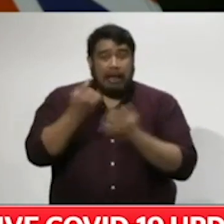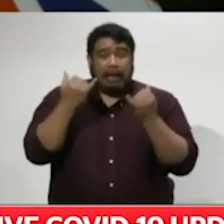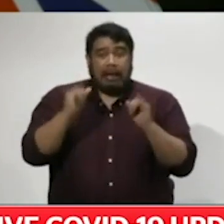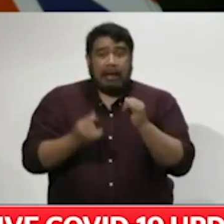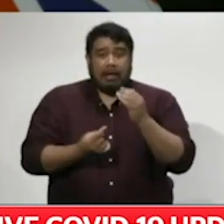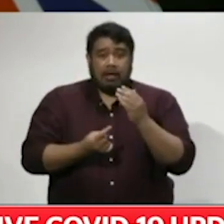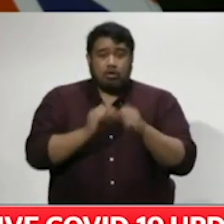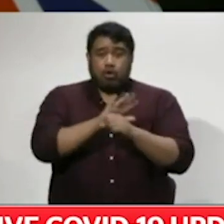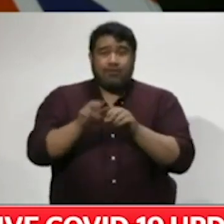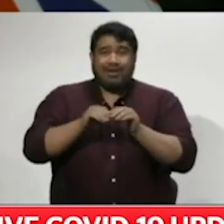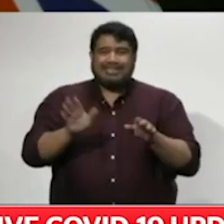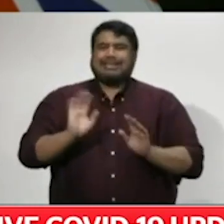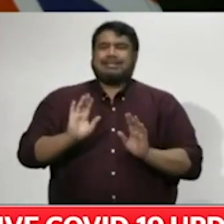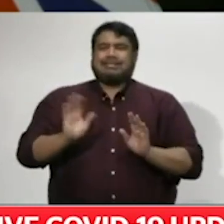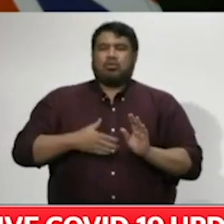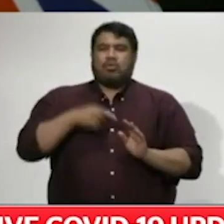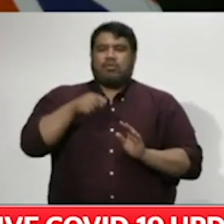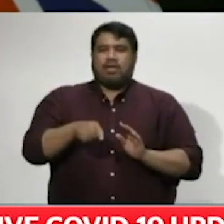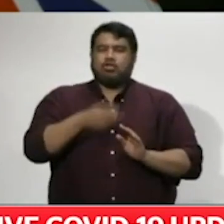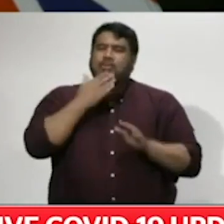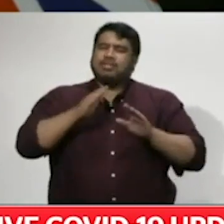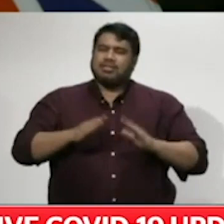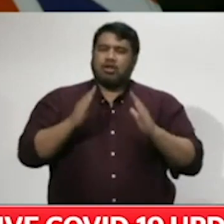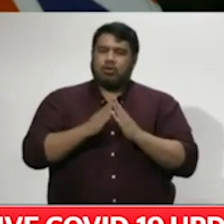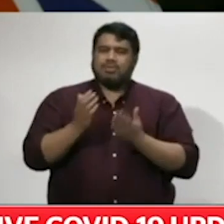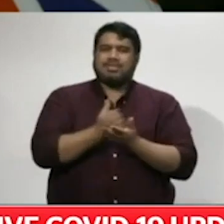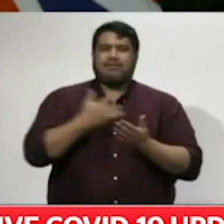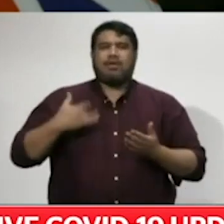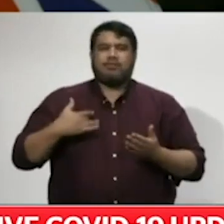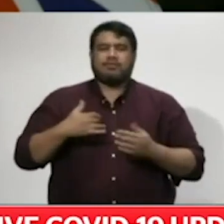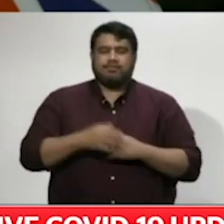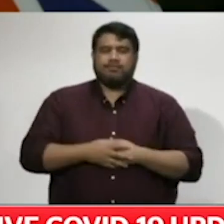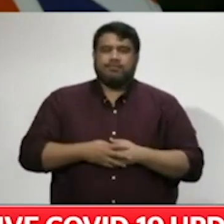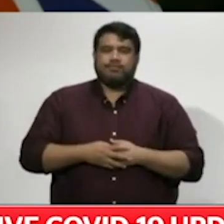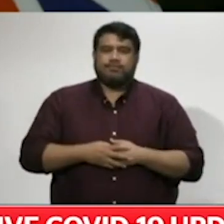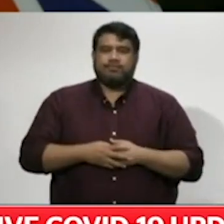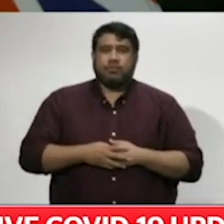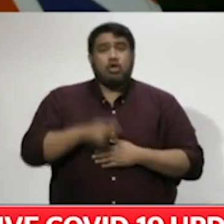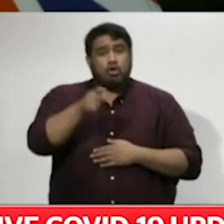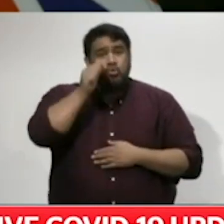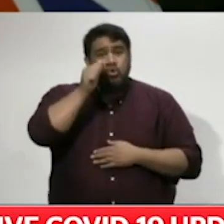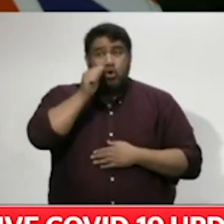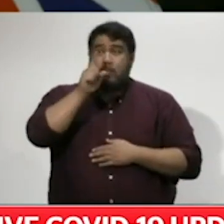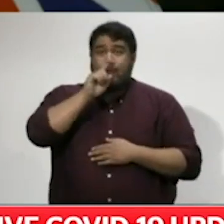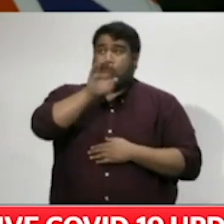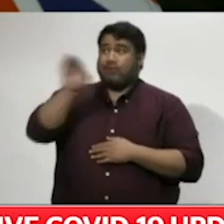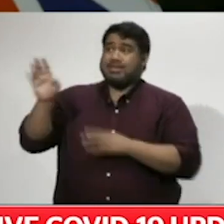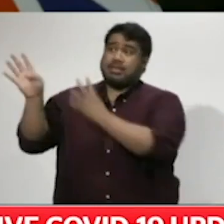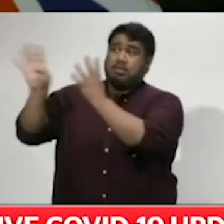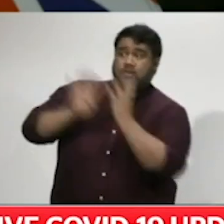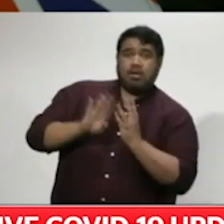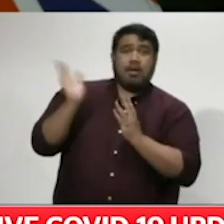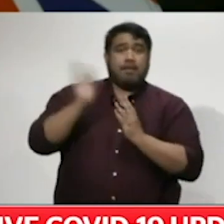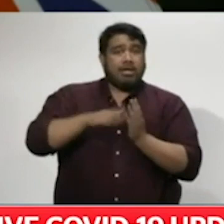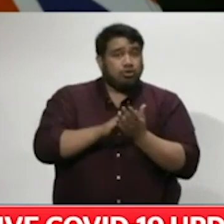I just want to talk a bit about exemptions. We require anyone entering the country, as you know, to go into a 14-day period of either quarantine